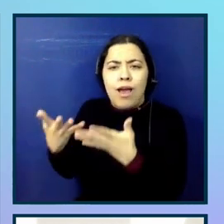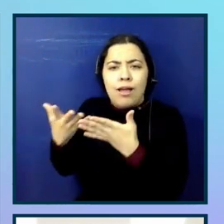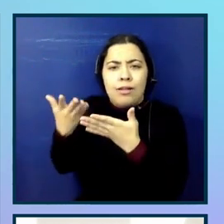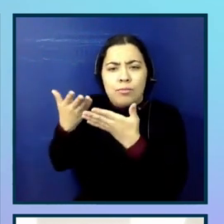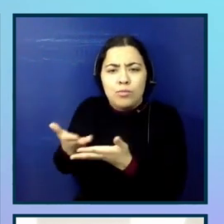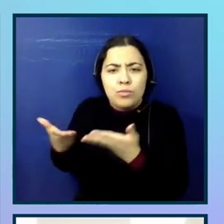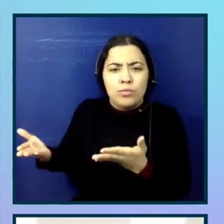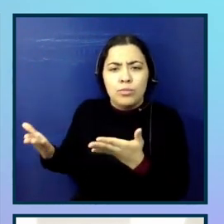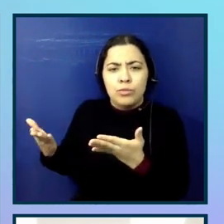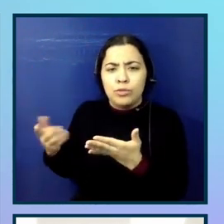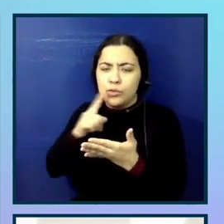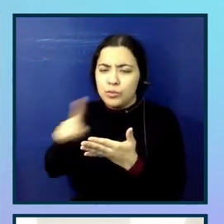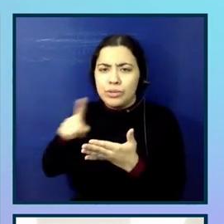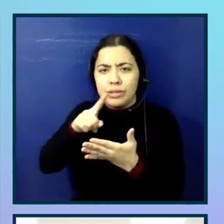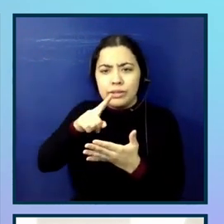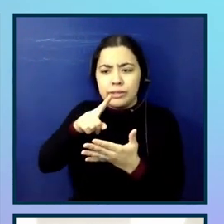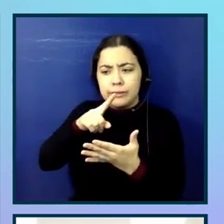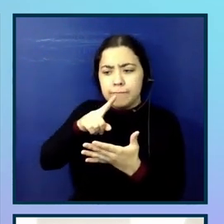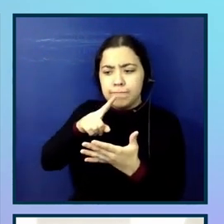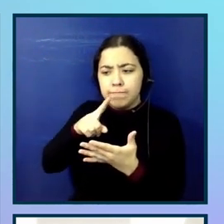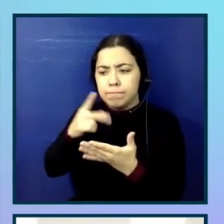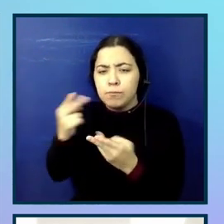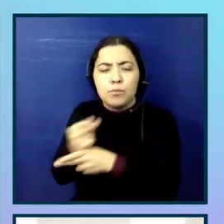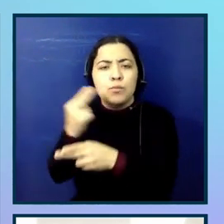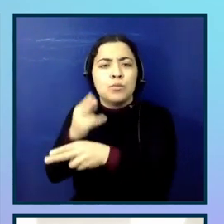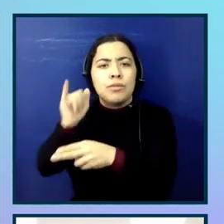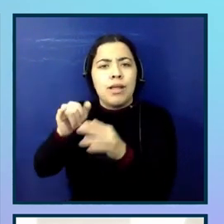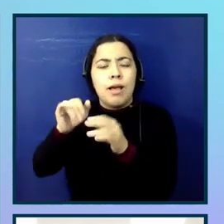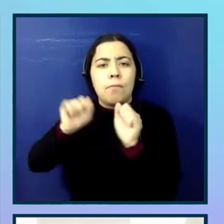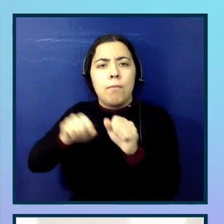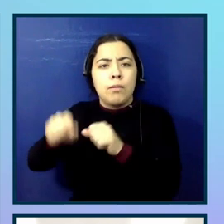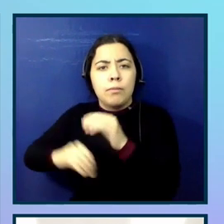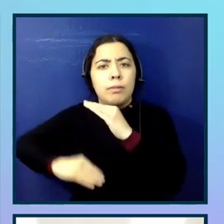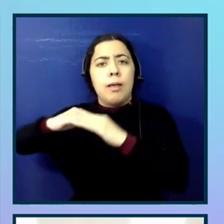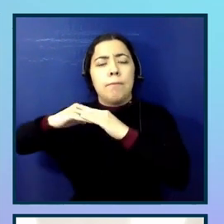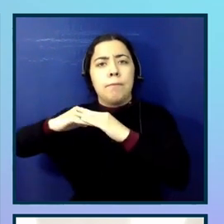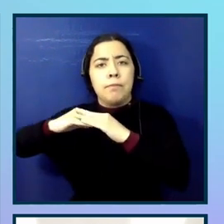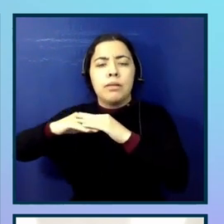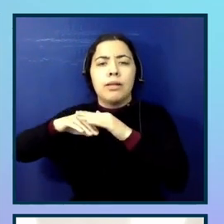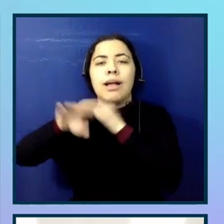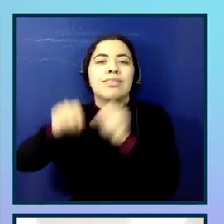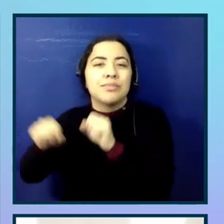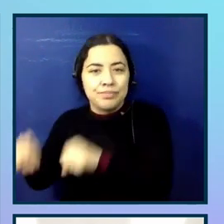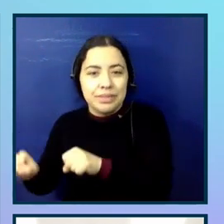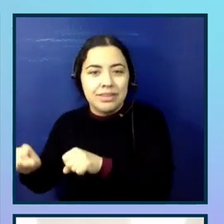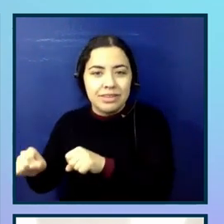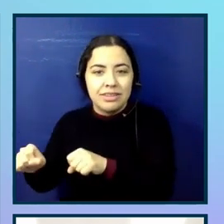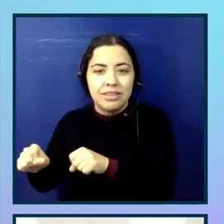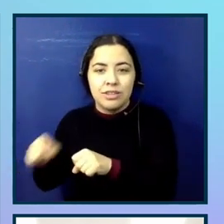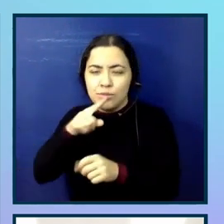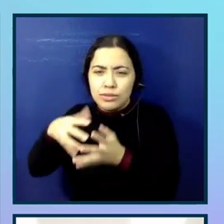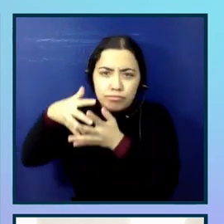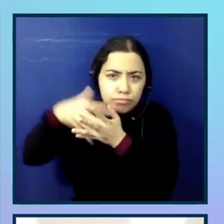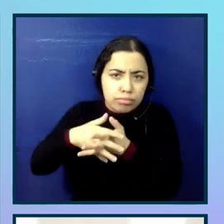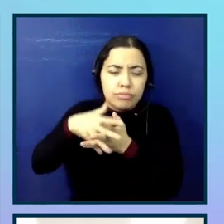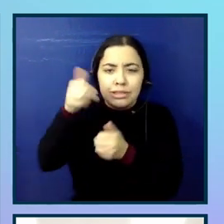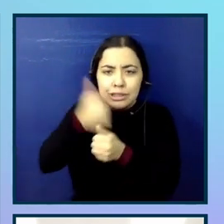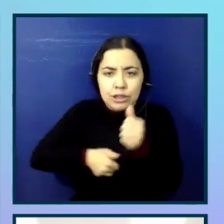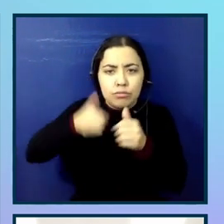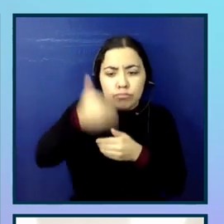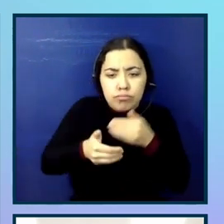stages of your development process. thankfully again, DQ have a lot of great tools around this that can help you really embed this into your process.